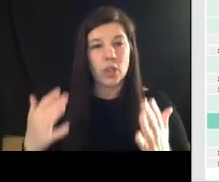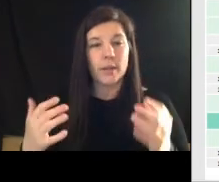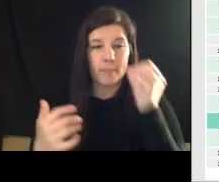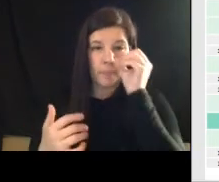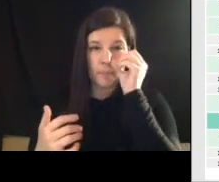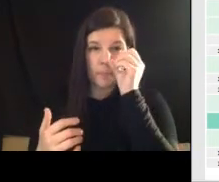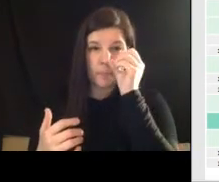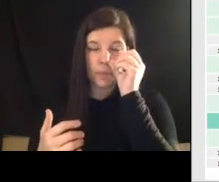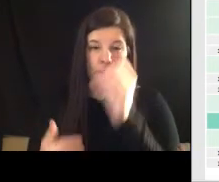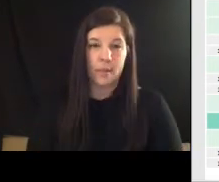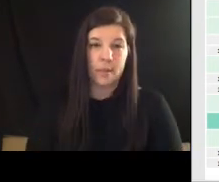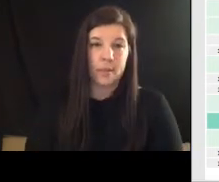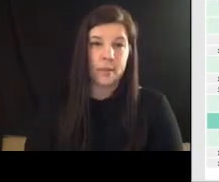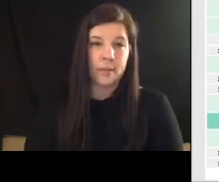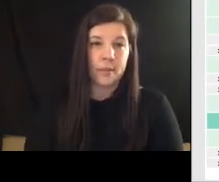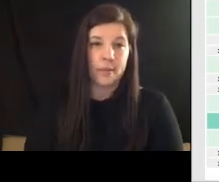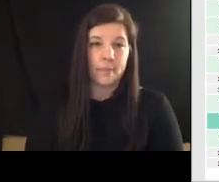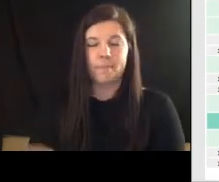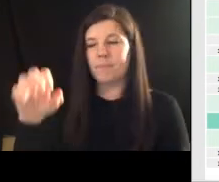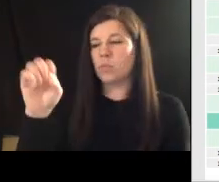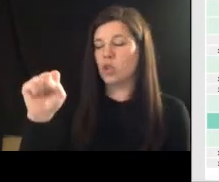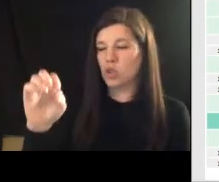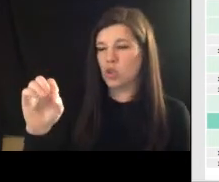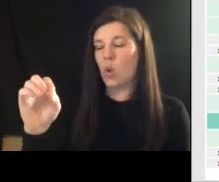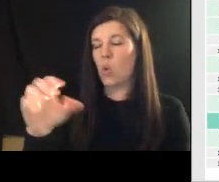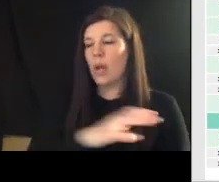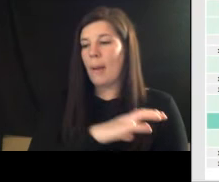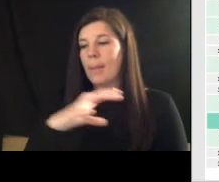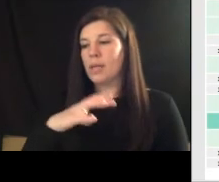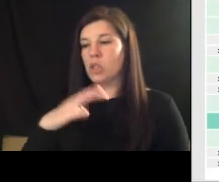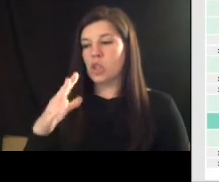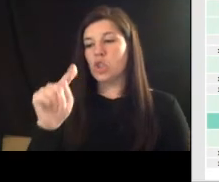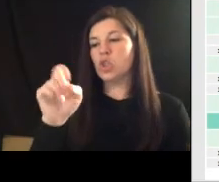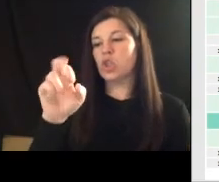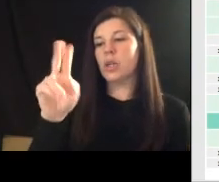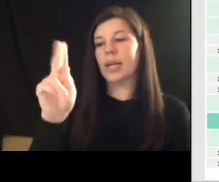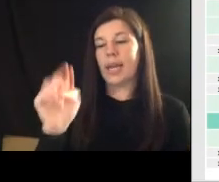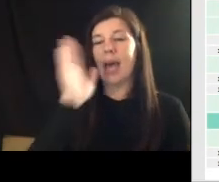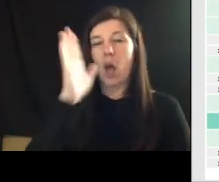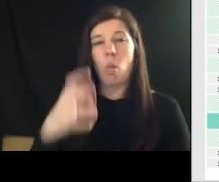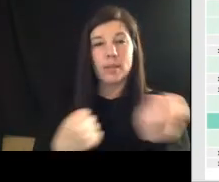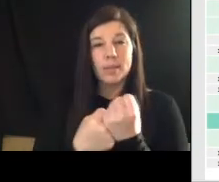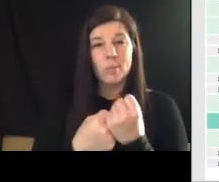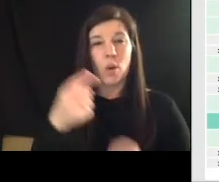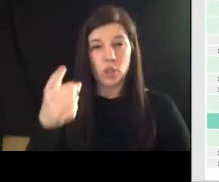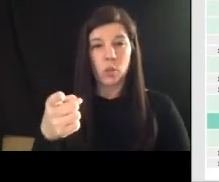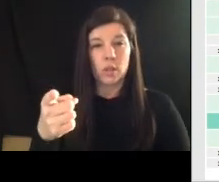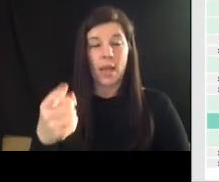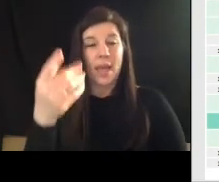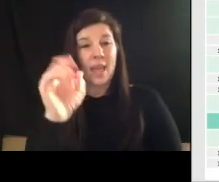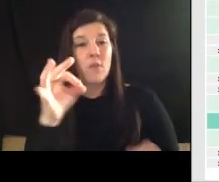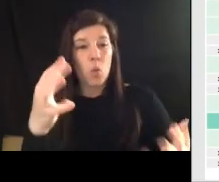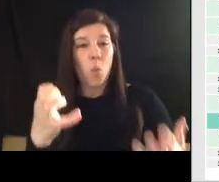commissioner turkin i'm going to support you um how you lead on this if you want to spend more time speaking with residents